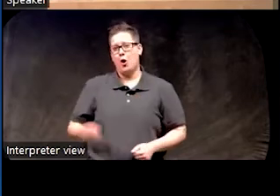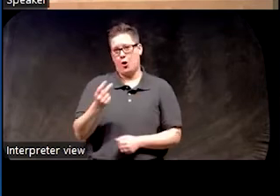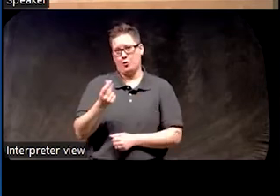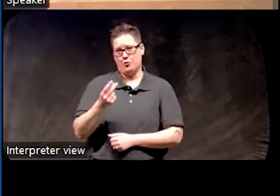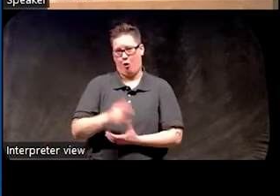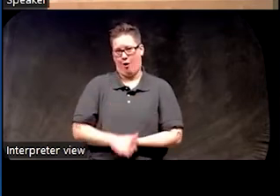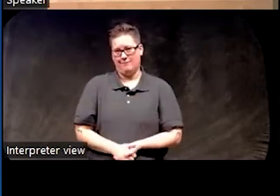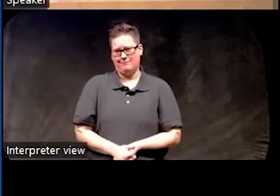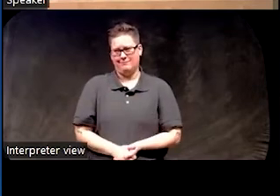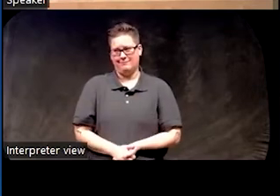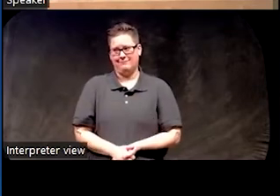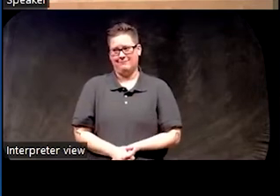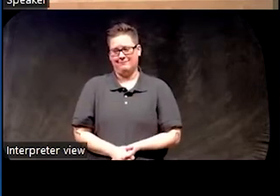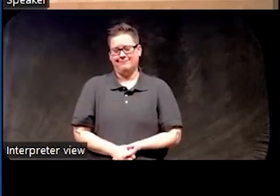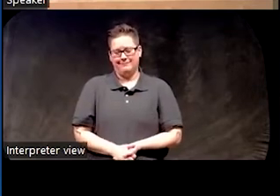Caring.